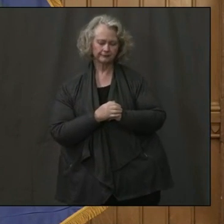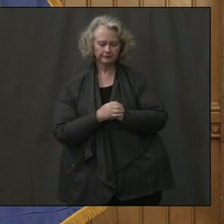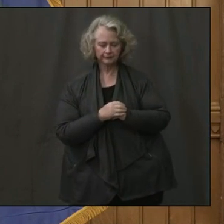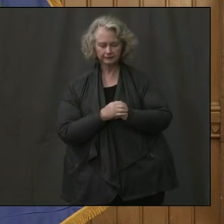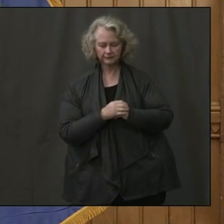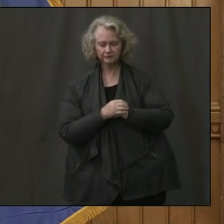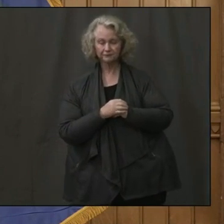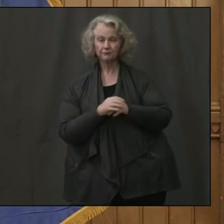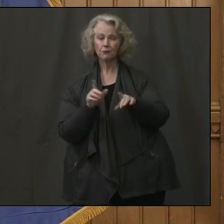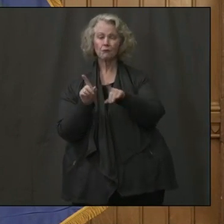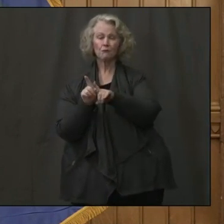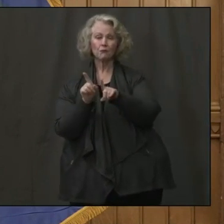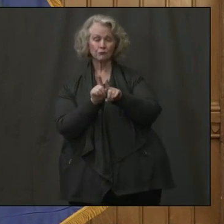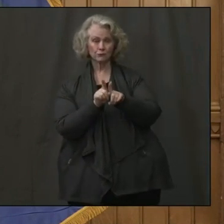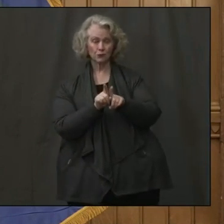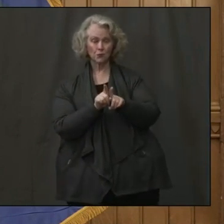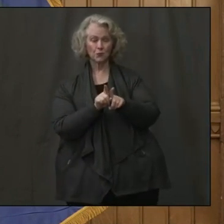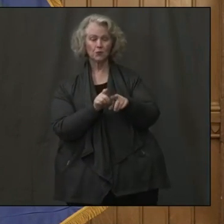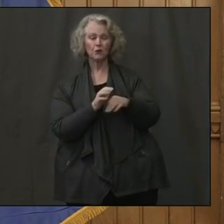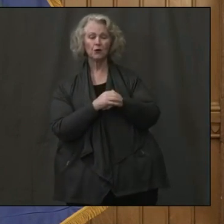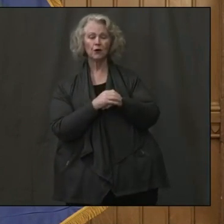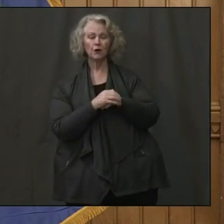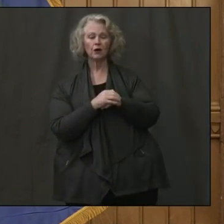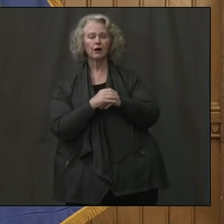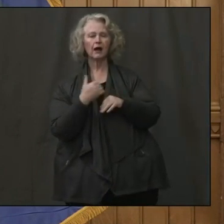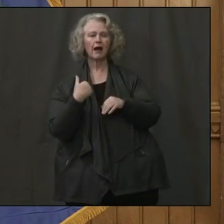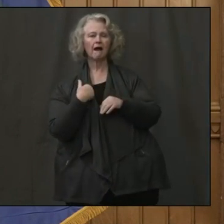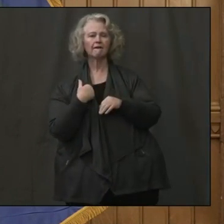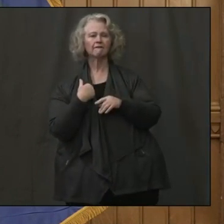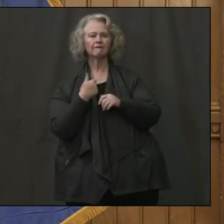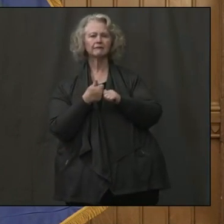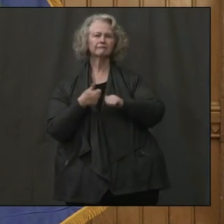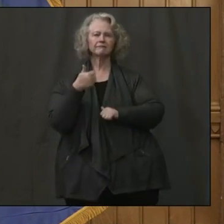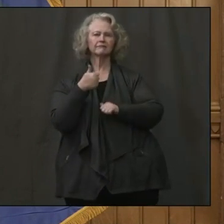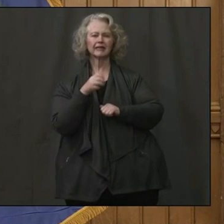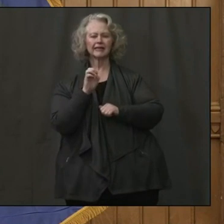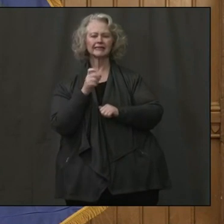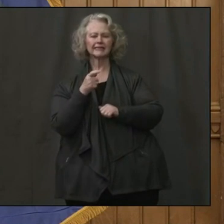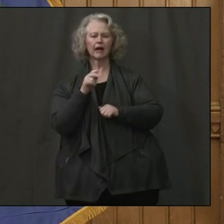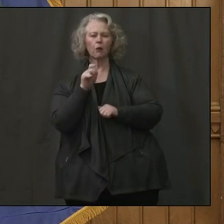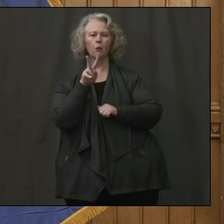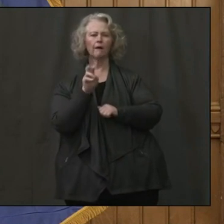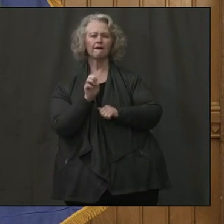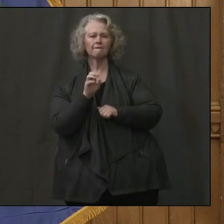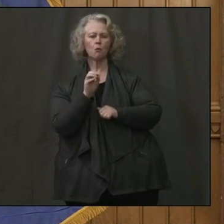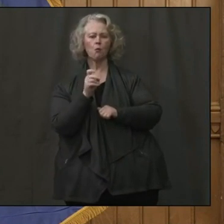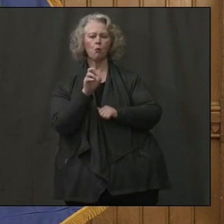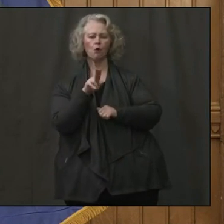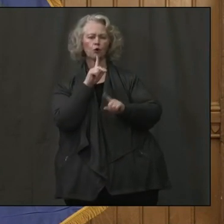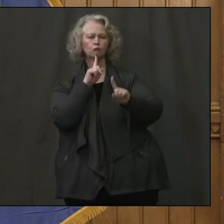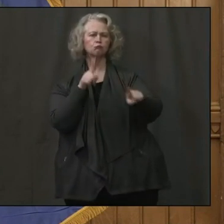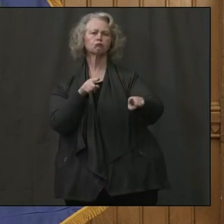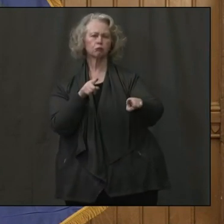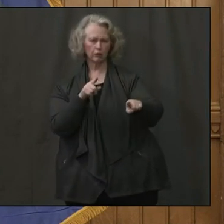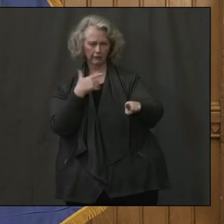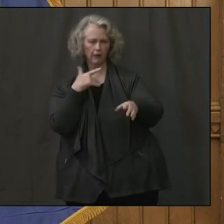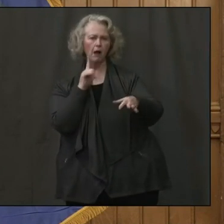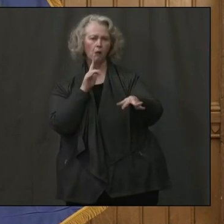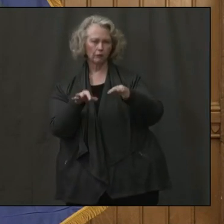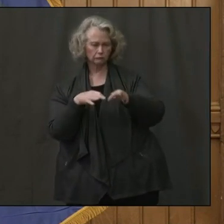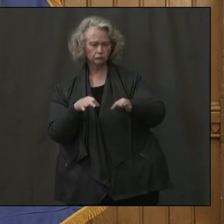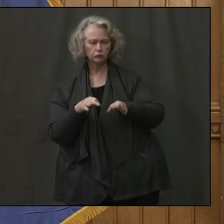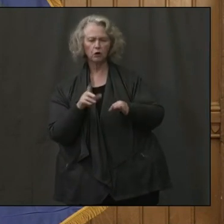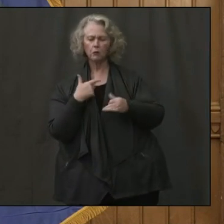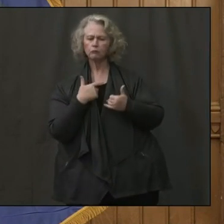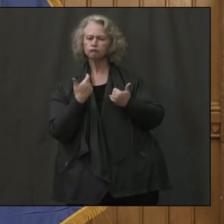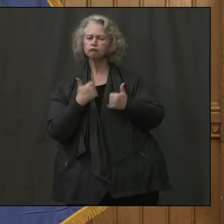We also have an executive order, which you may want to hear about. But we're trying everything we can to limit a lot